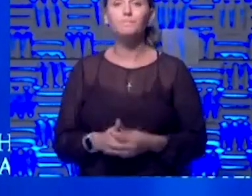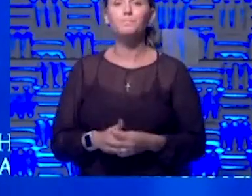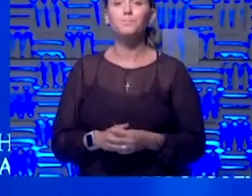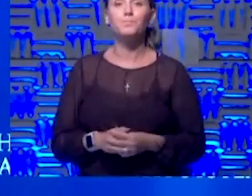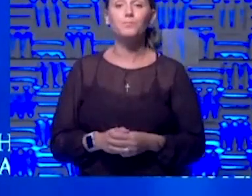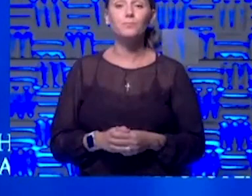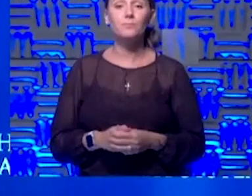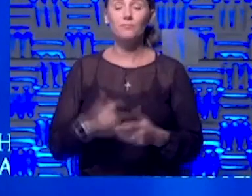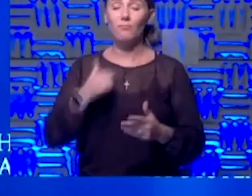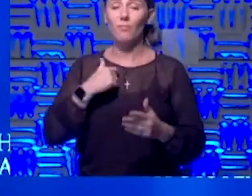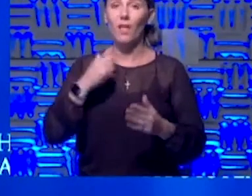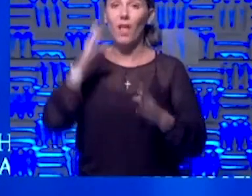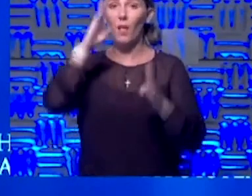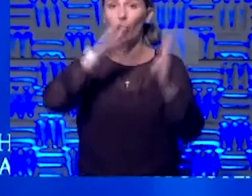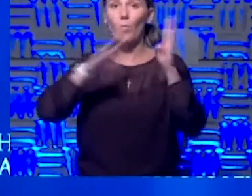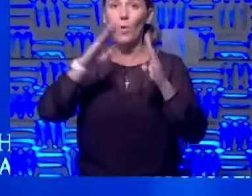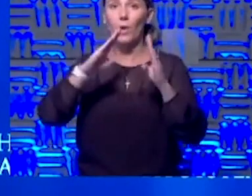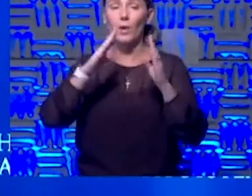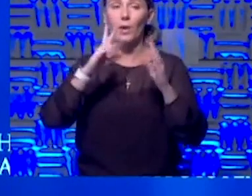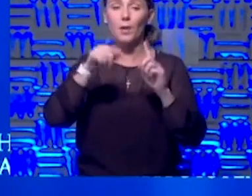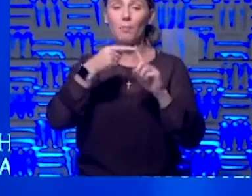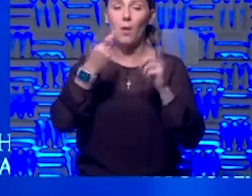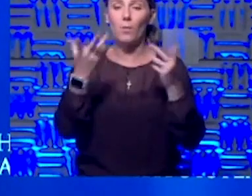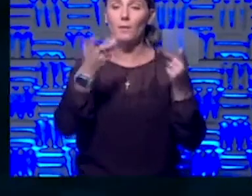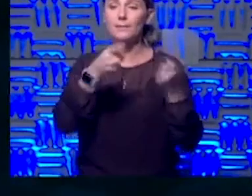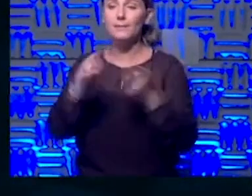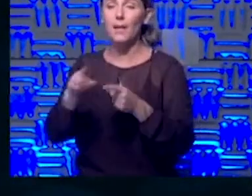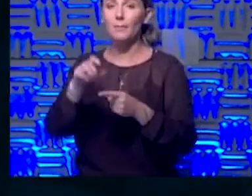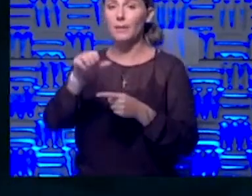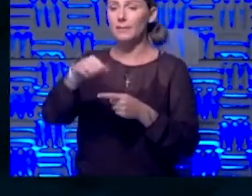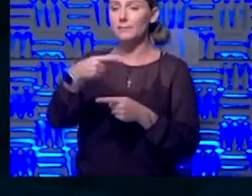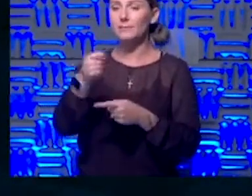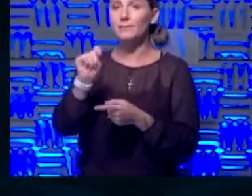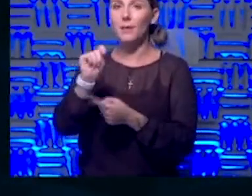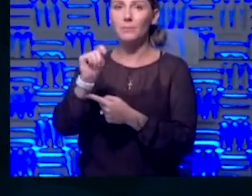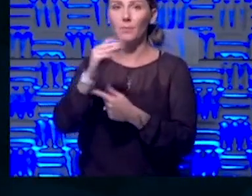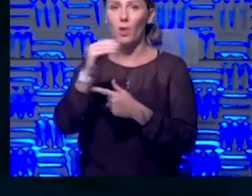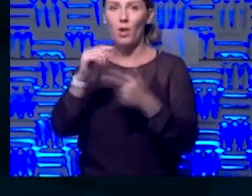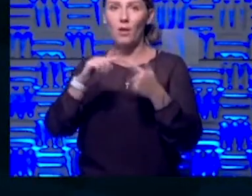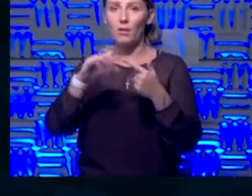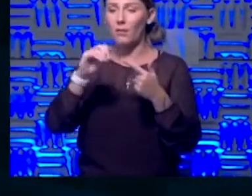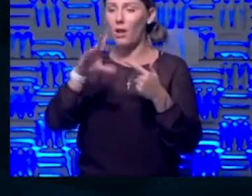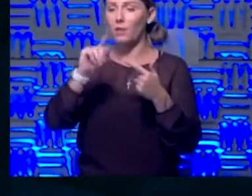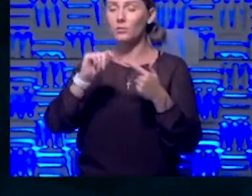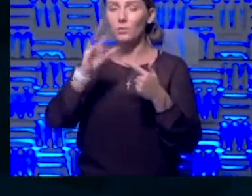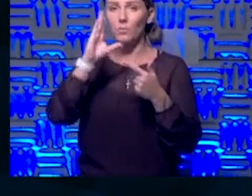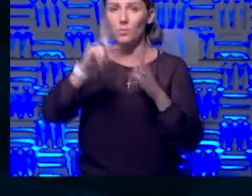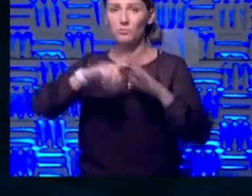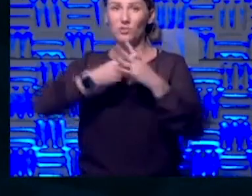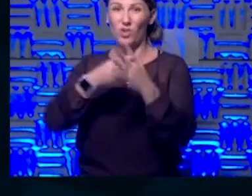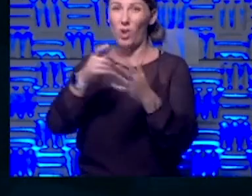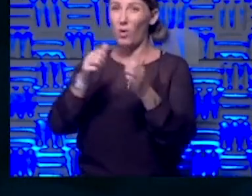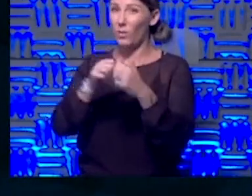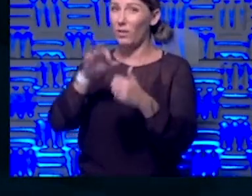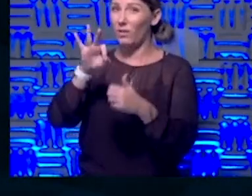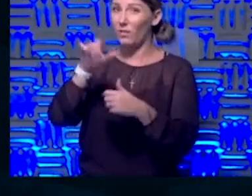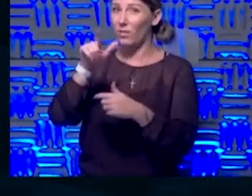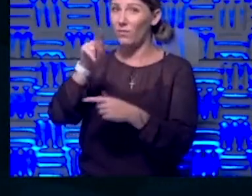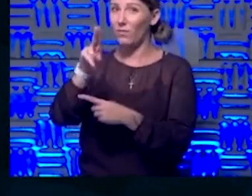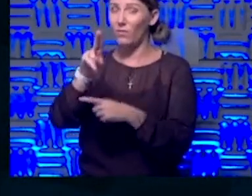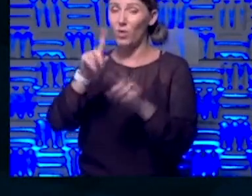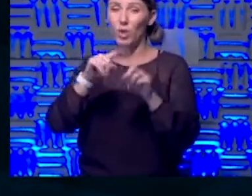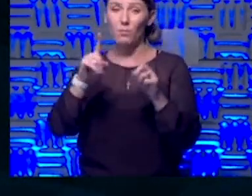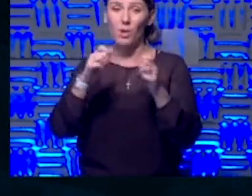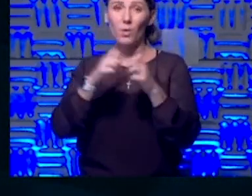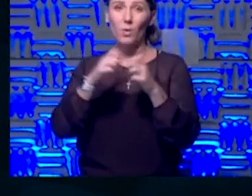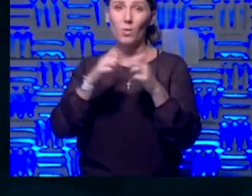I'm worried about what's coming up here in September and October. Obviously, influenza season will kick up again, but I'm worried with the decreased amount of sunlight,